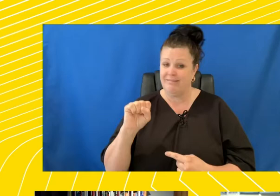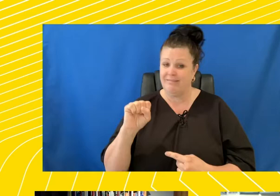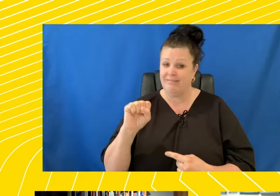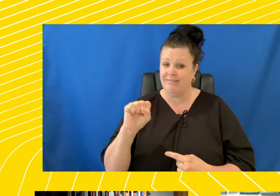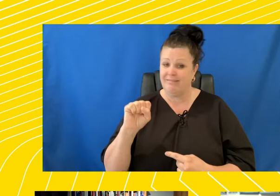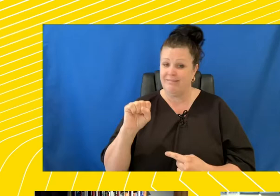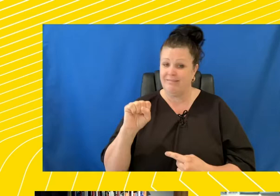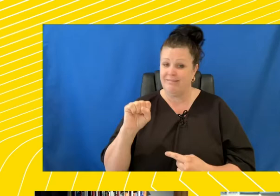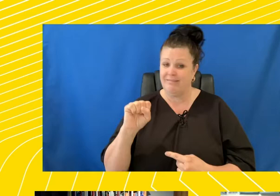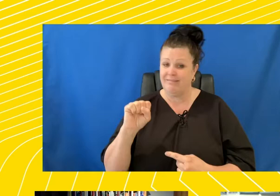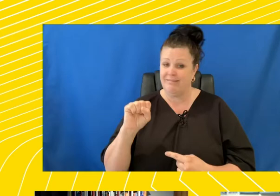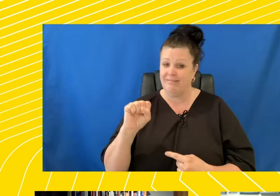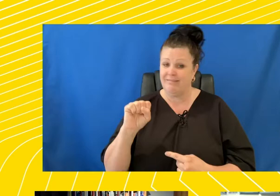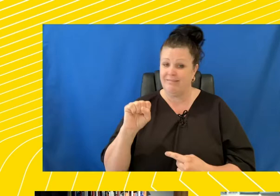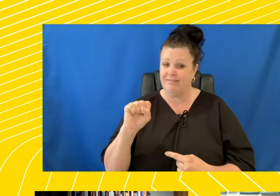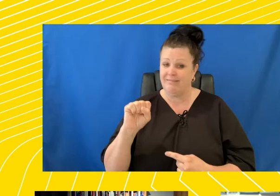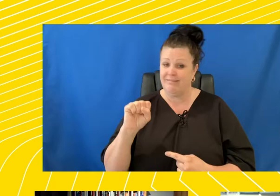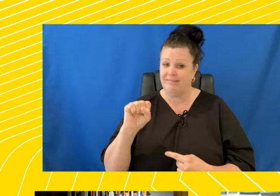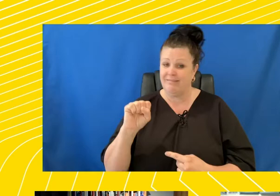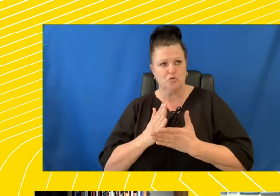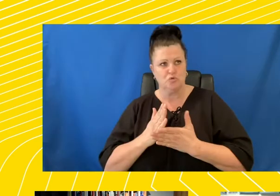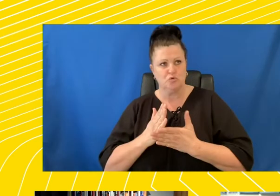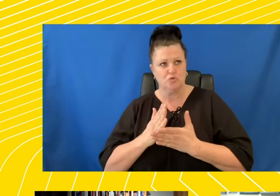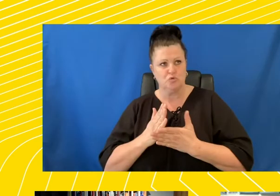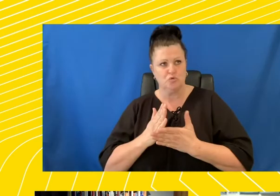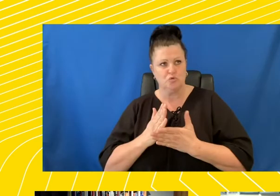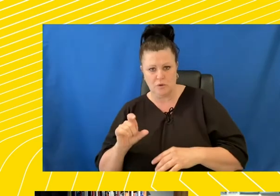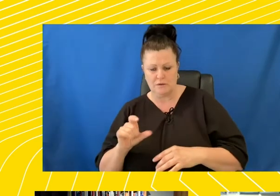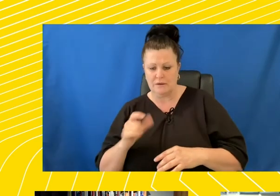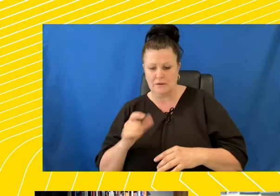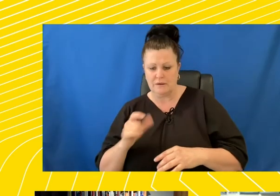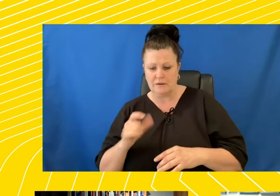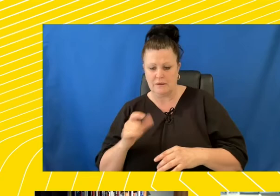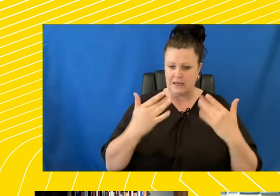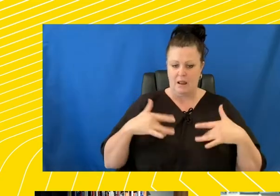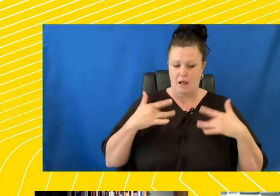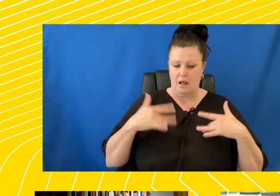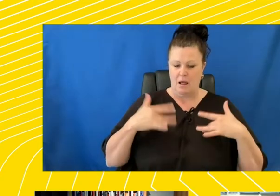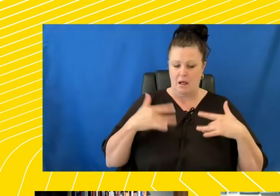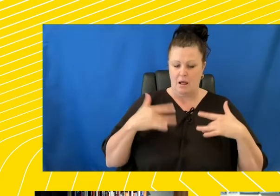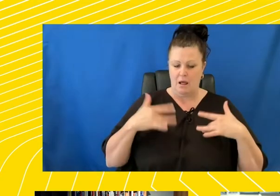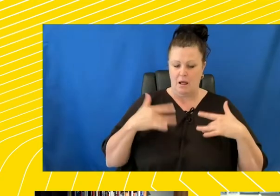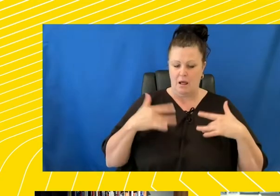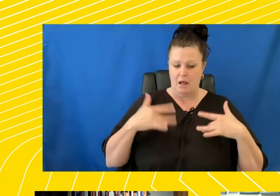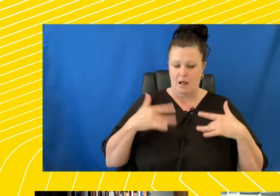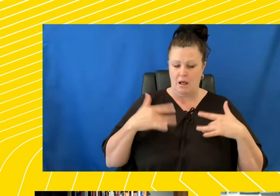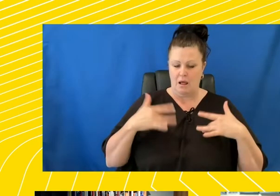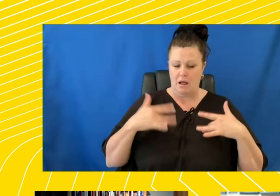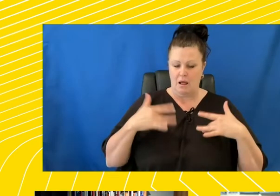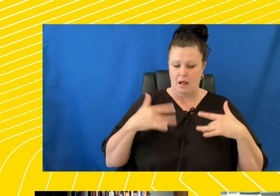and who is Australia, who is Australia now in everyday life. One of the things I really,